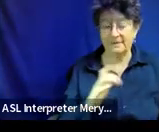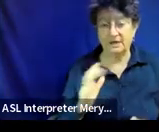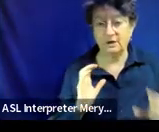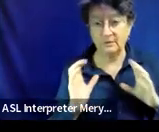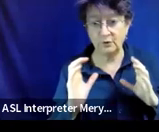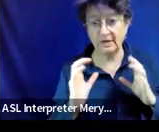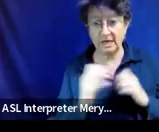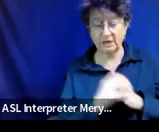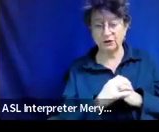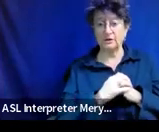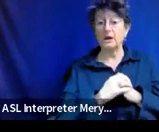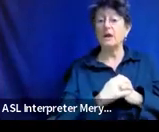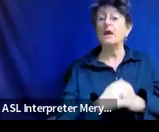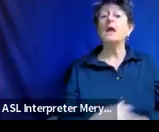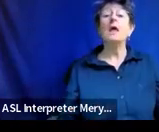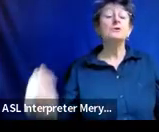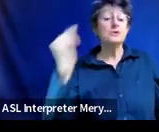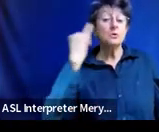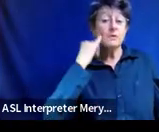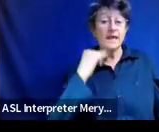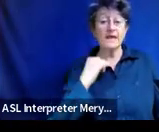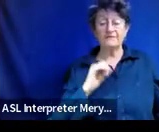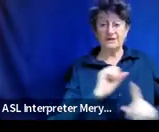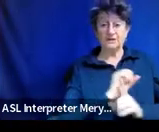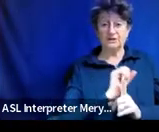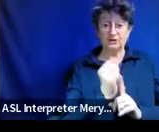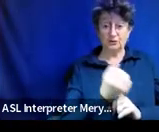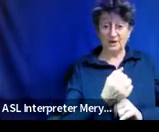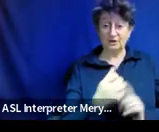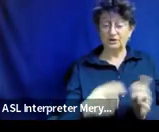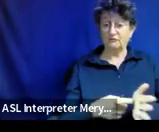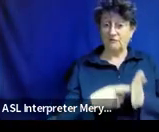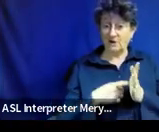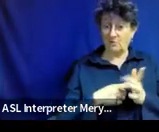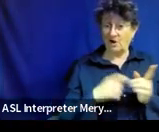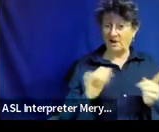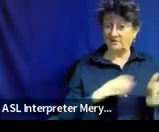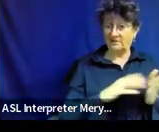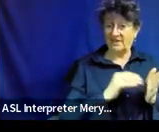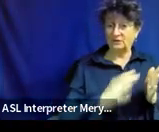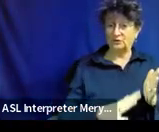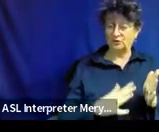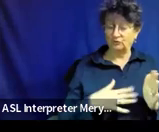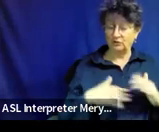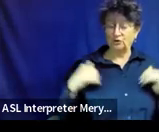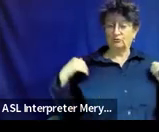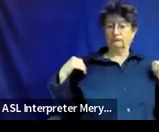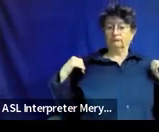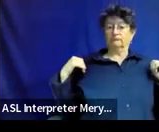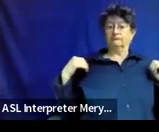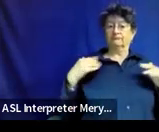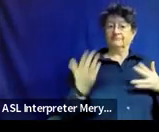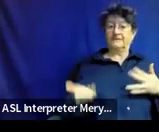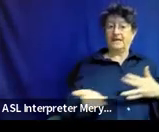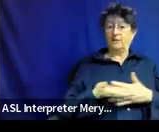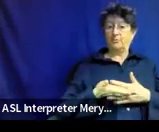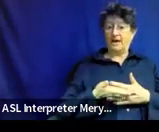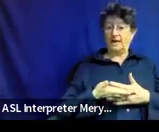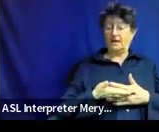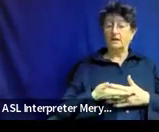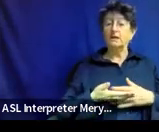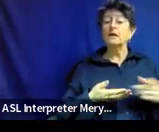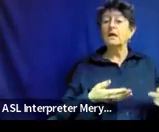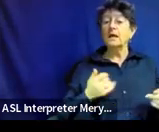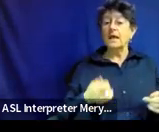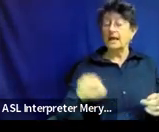presented with situations that require Jeffrey to take a break before becoming aggressive, he can exchange the break card with 19